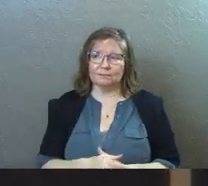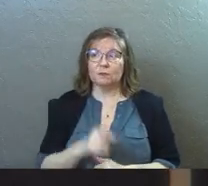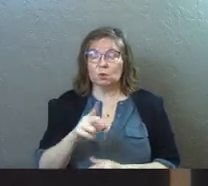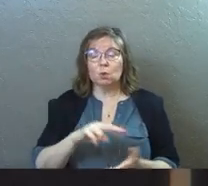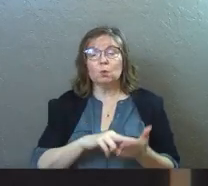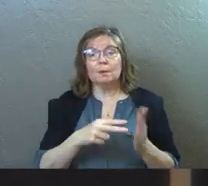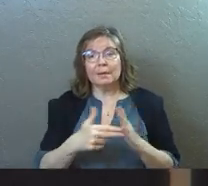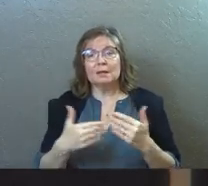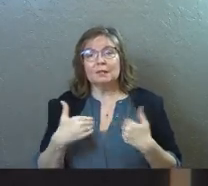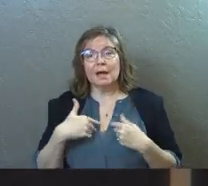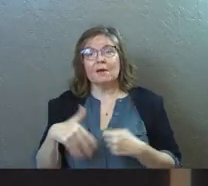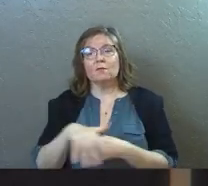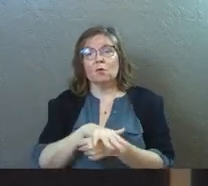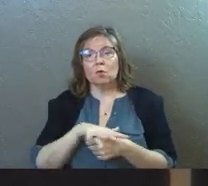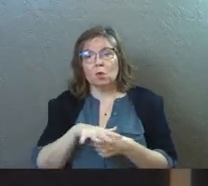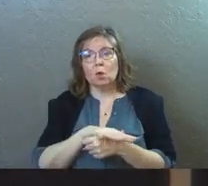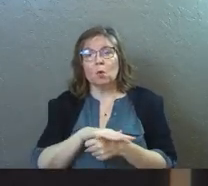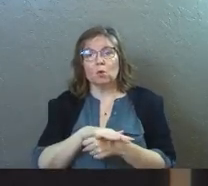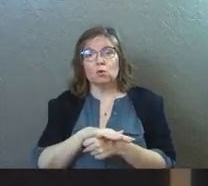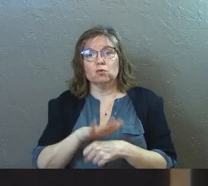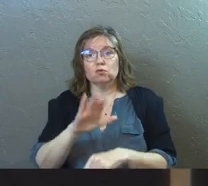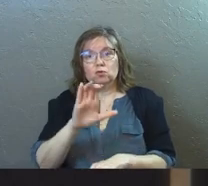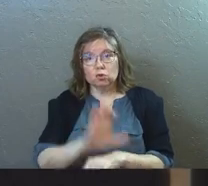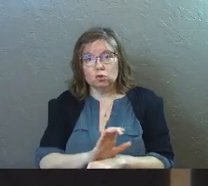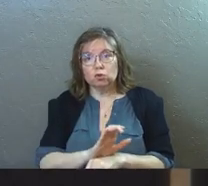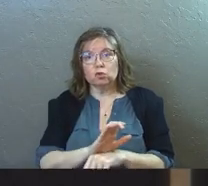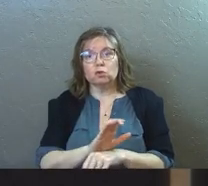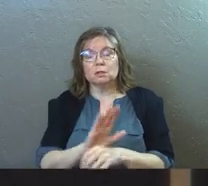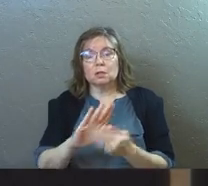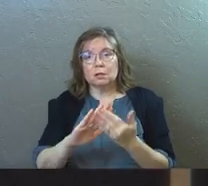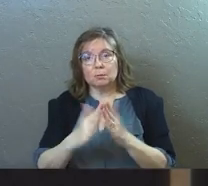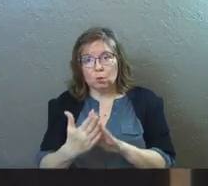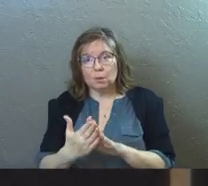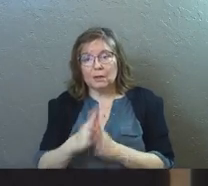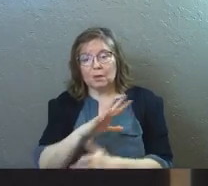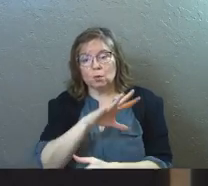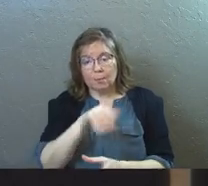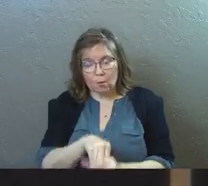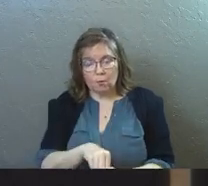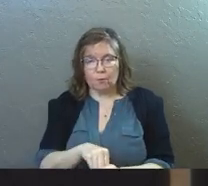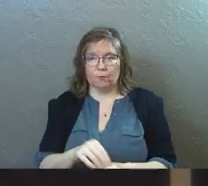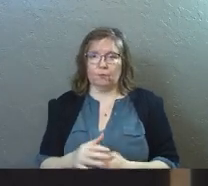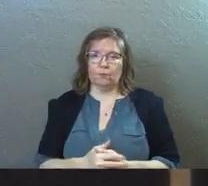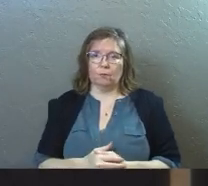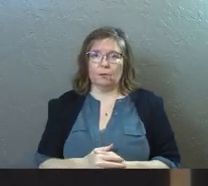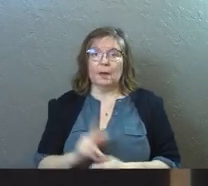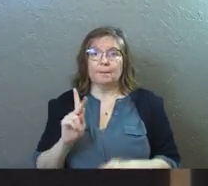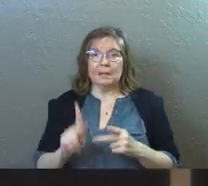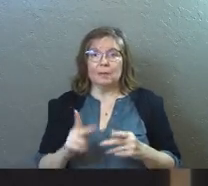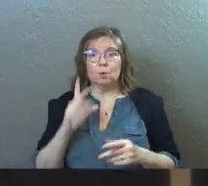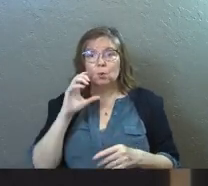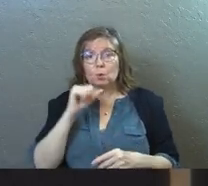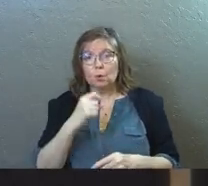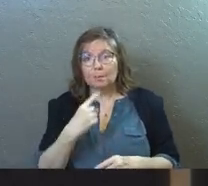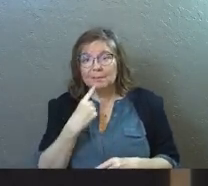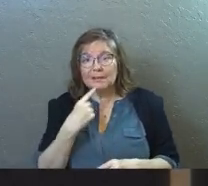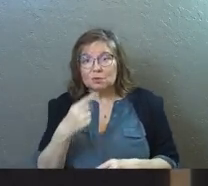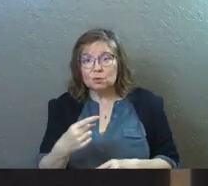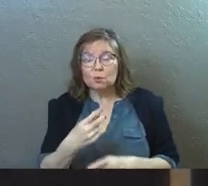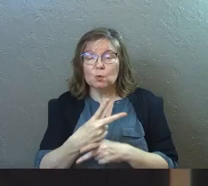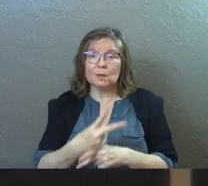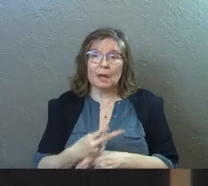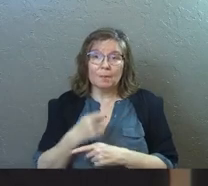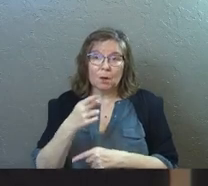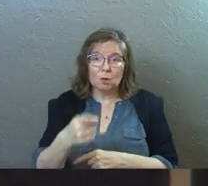You were meant to have a local flesh and blood church community that you're a part of. People who miss you, people who